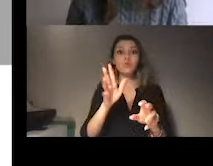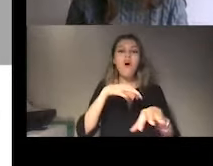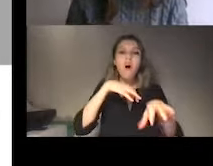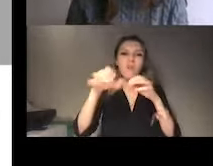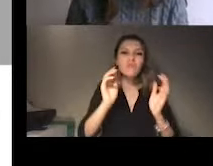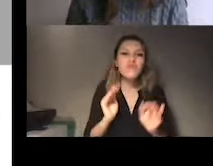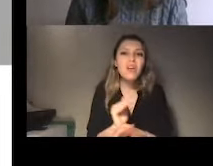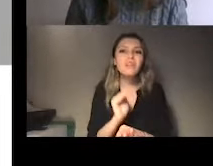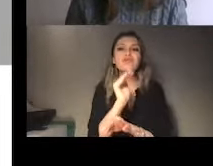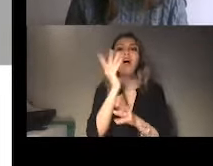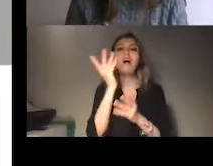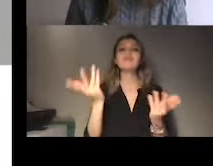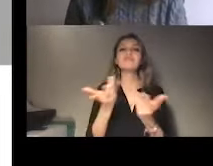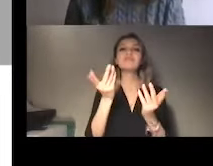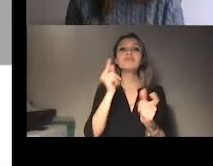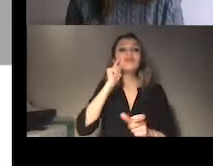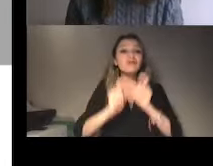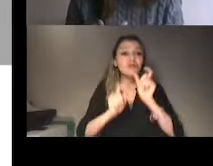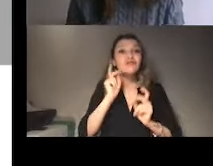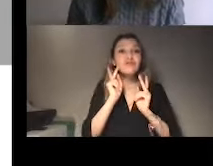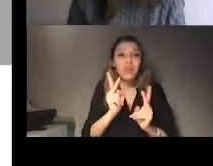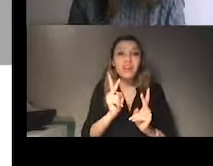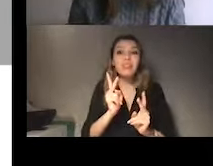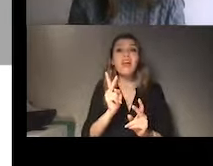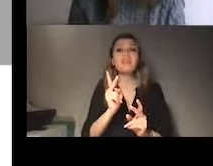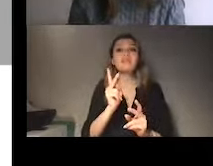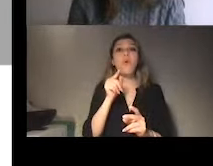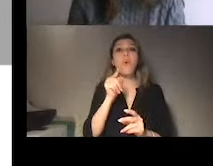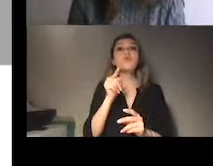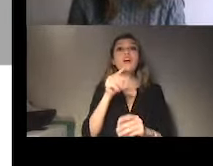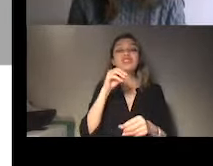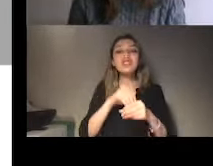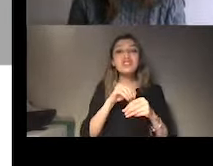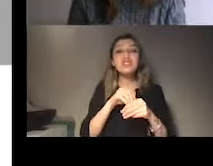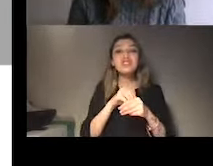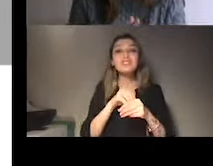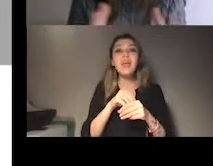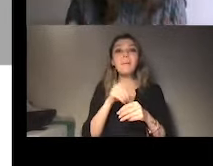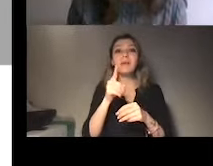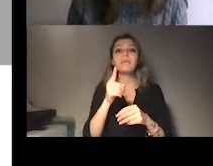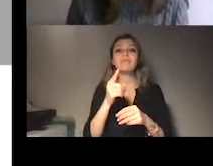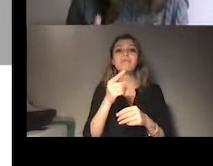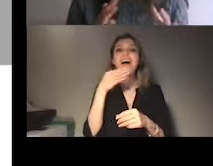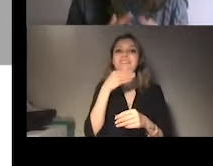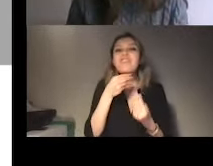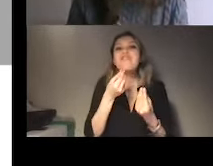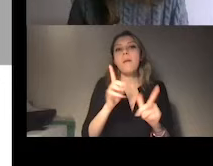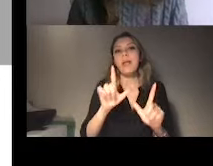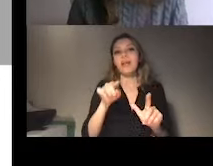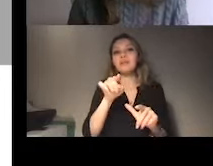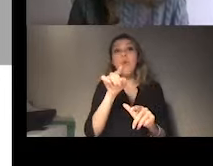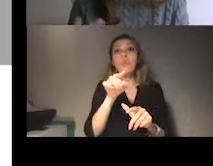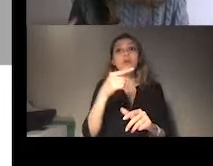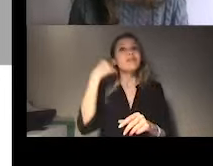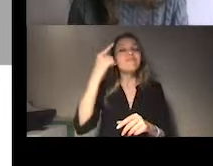And it's also an opportunity to give, let's say, and voice or a space for those